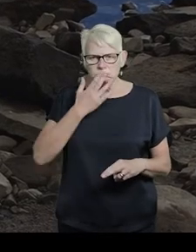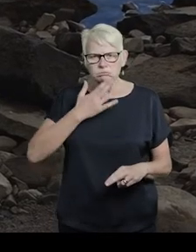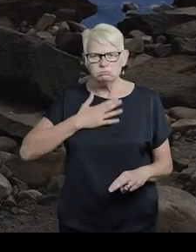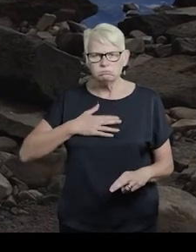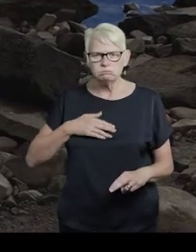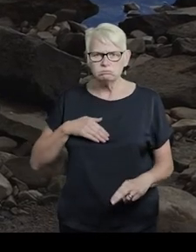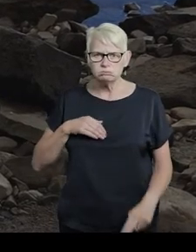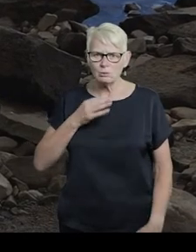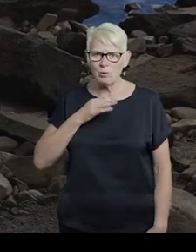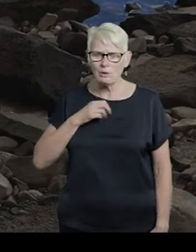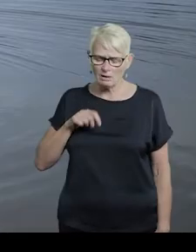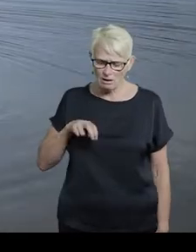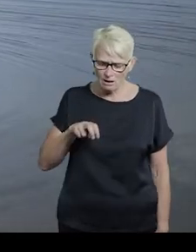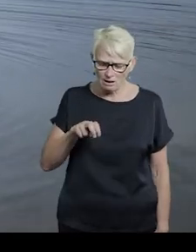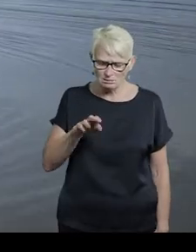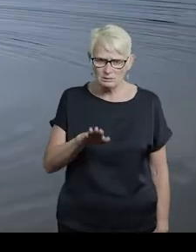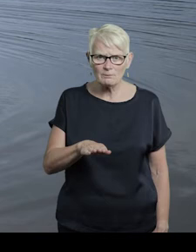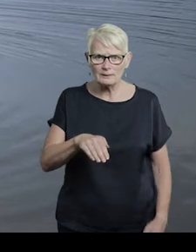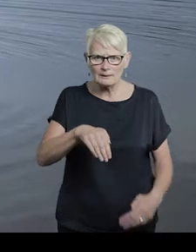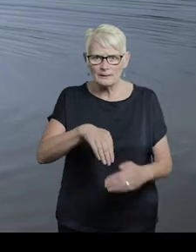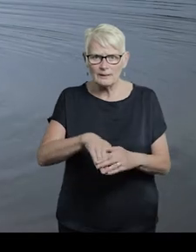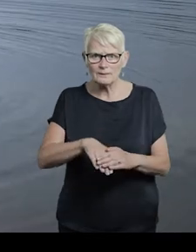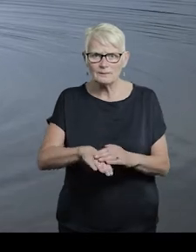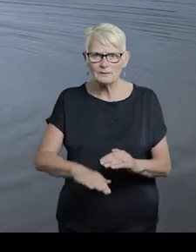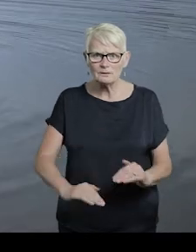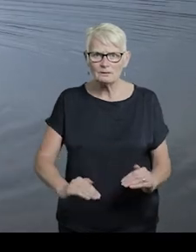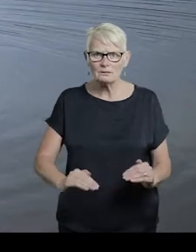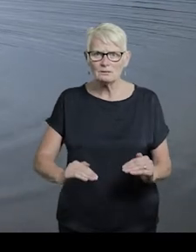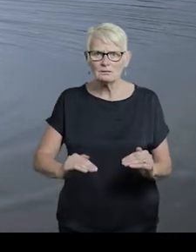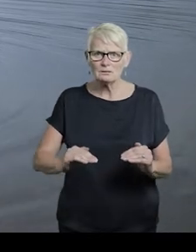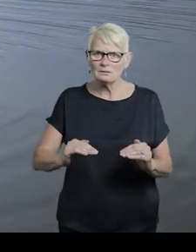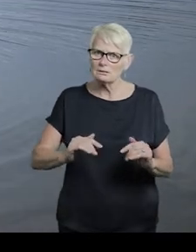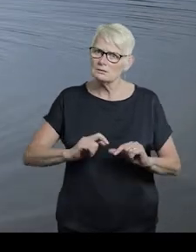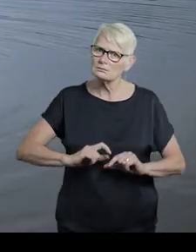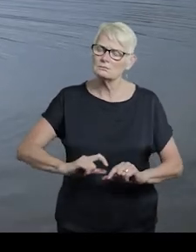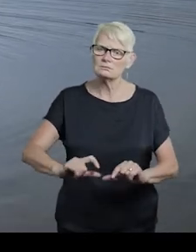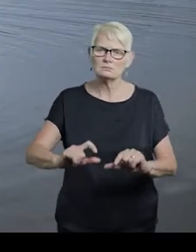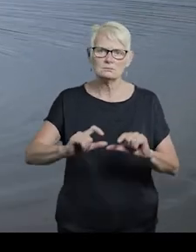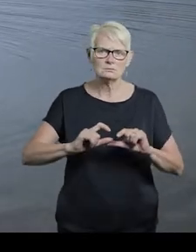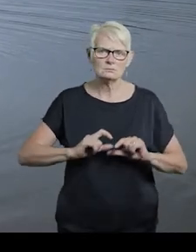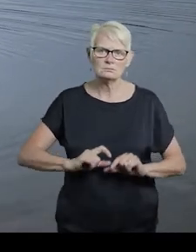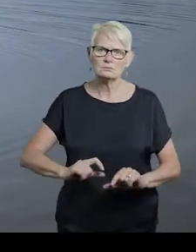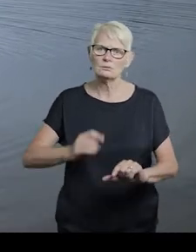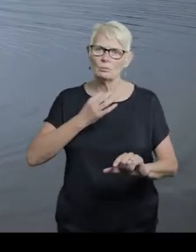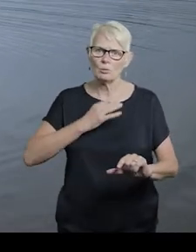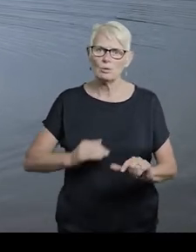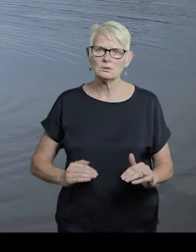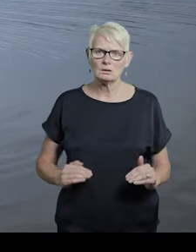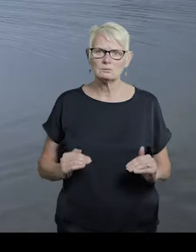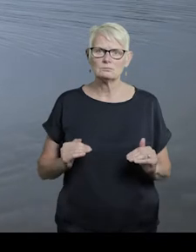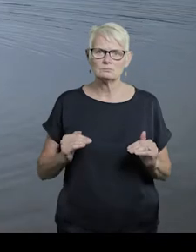water's edge. Step. Step again. Keep stepping. Water